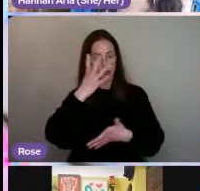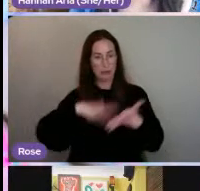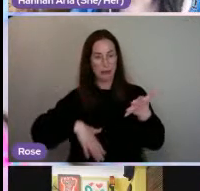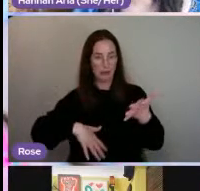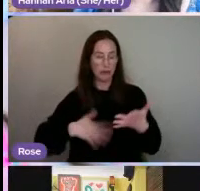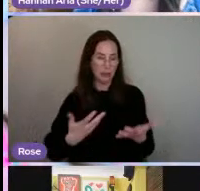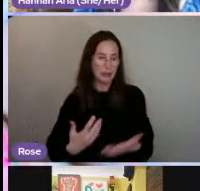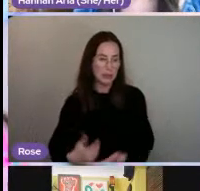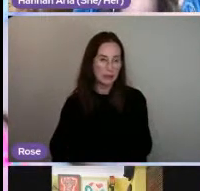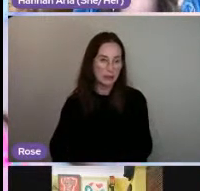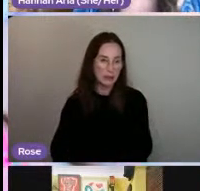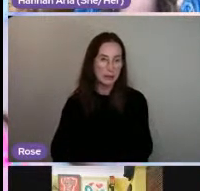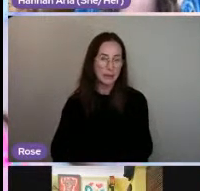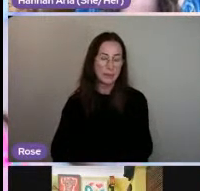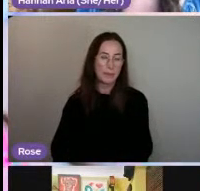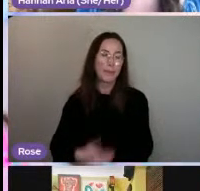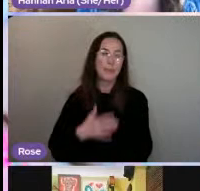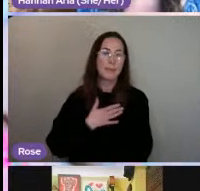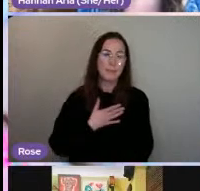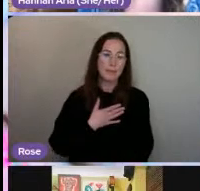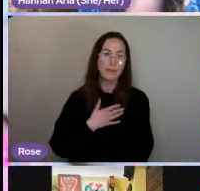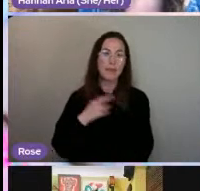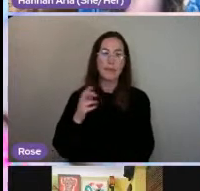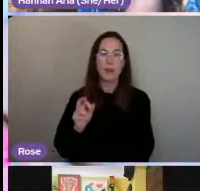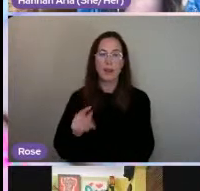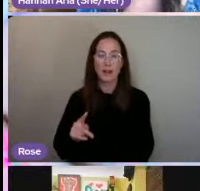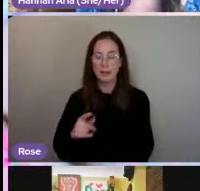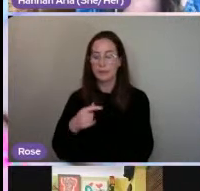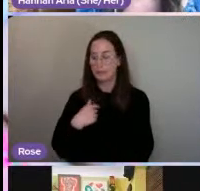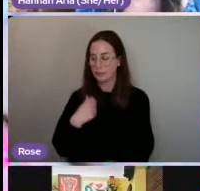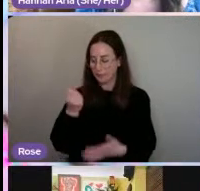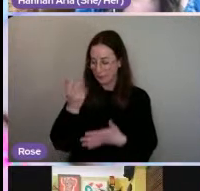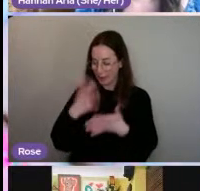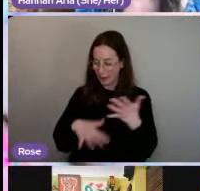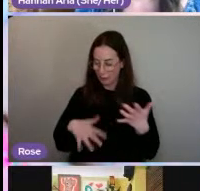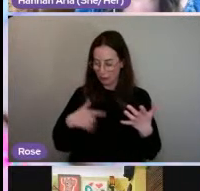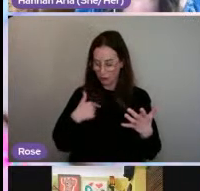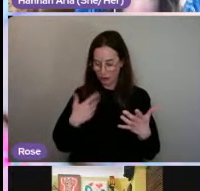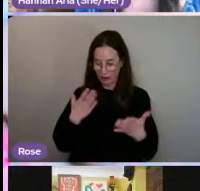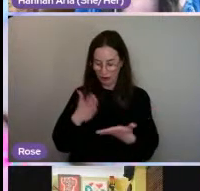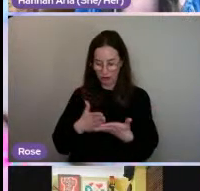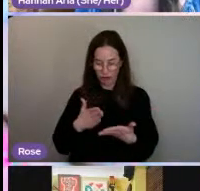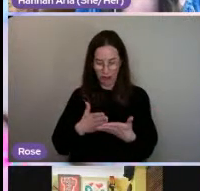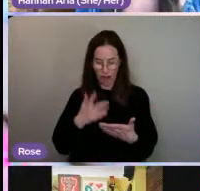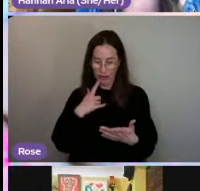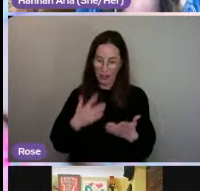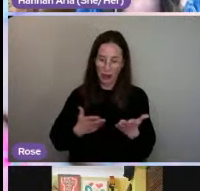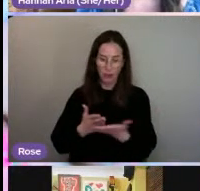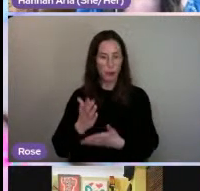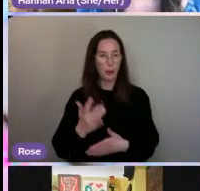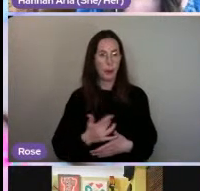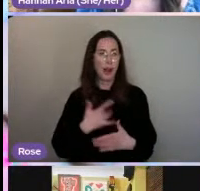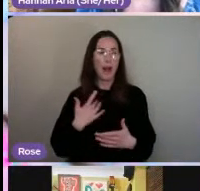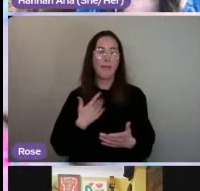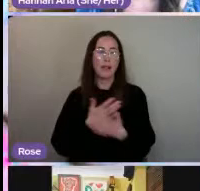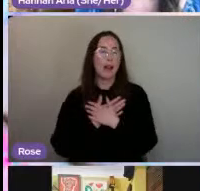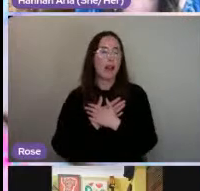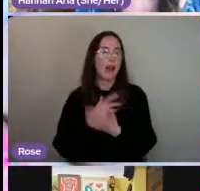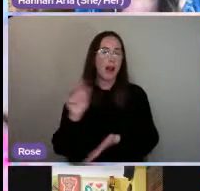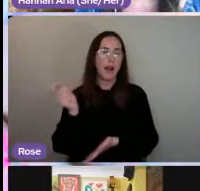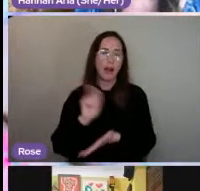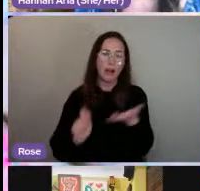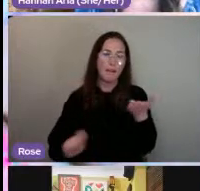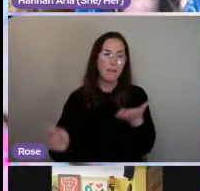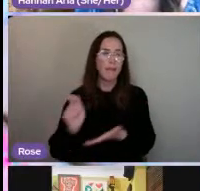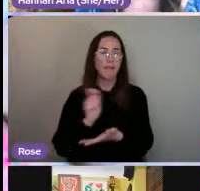this as well. Okay. So my experiences just generally from through life is I've always loved drawing. I've always